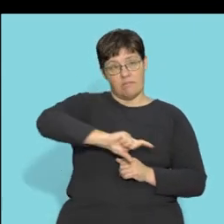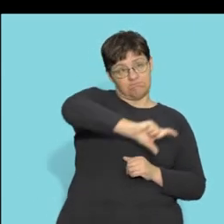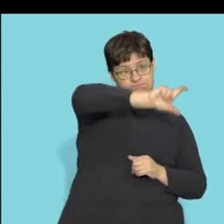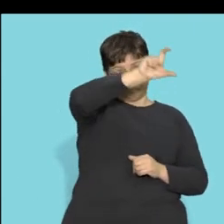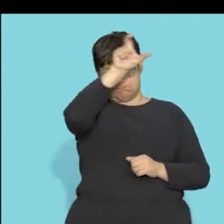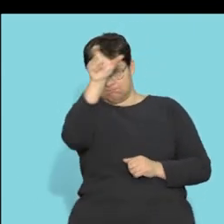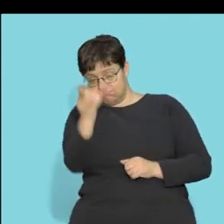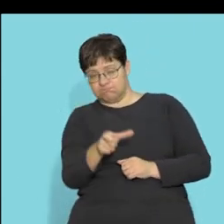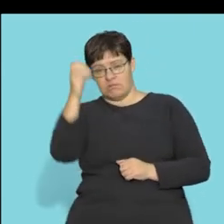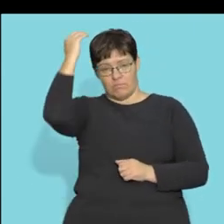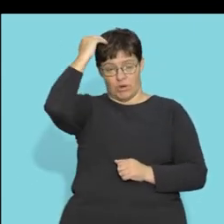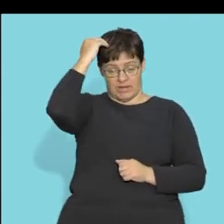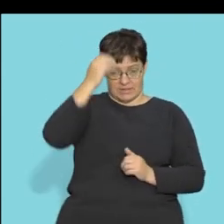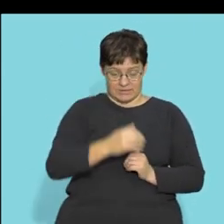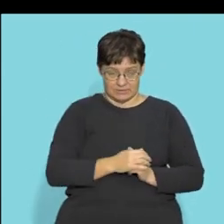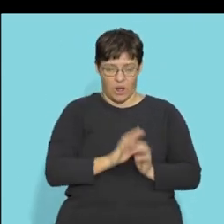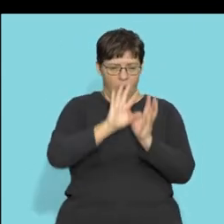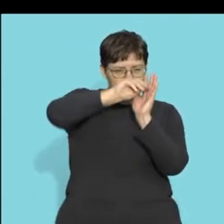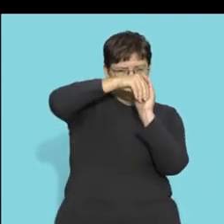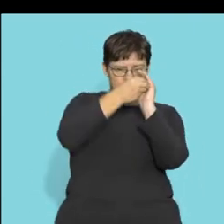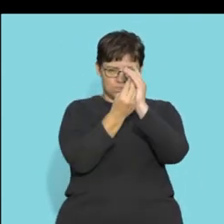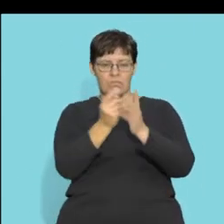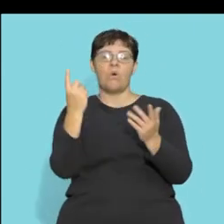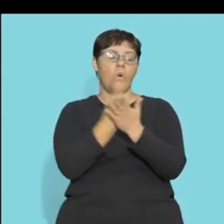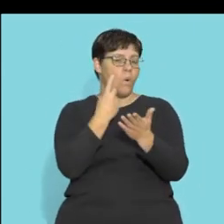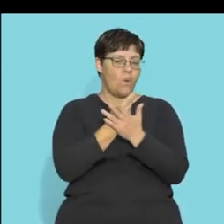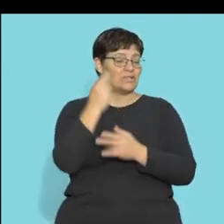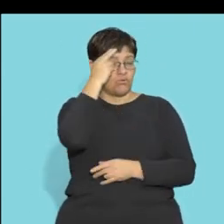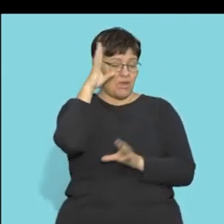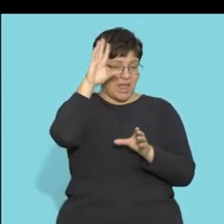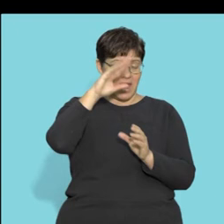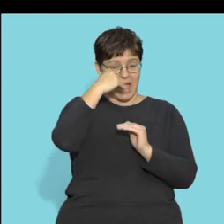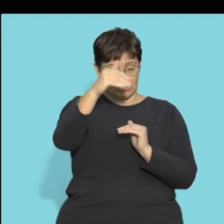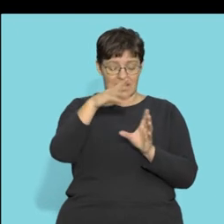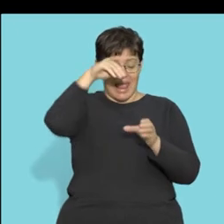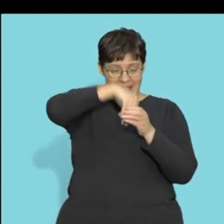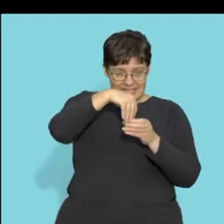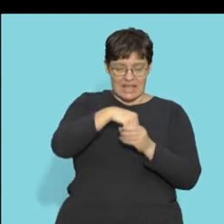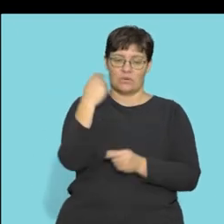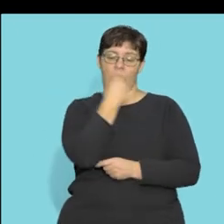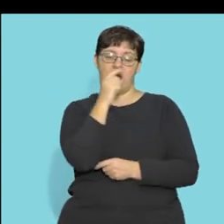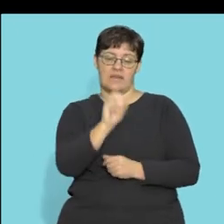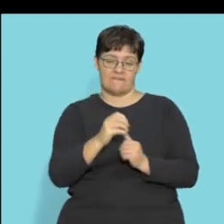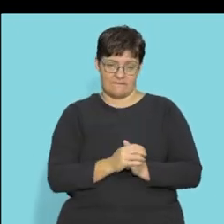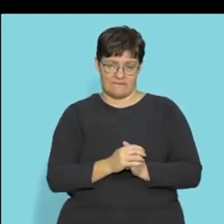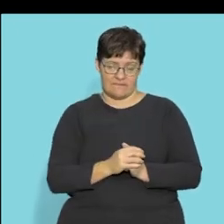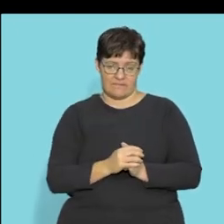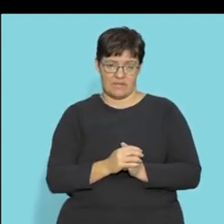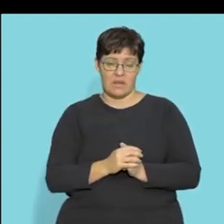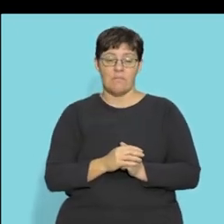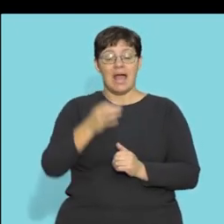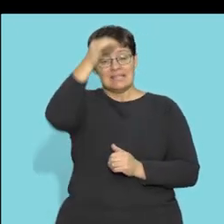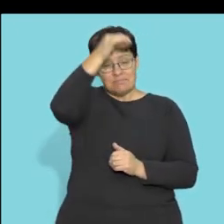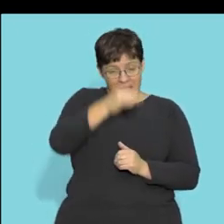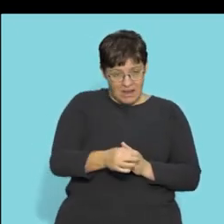spelling now the cerebrum is this big party of the brain and it's always gray on the outside and white on the